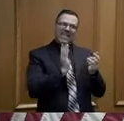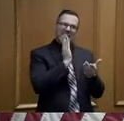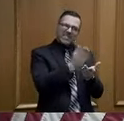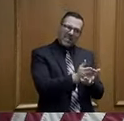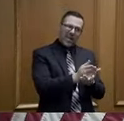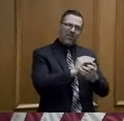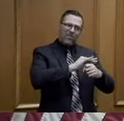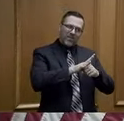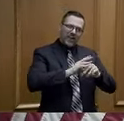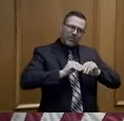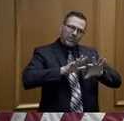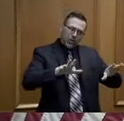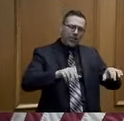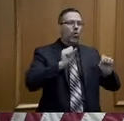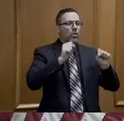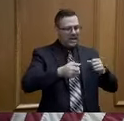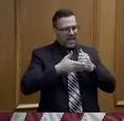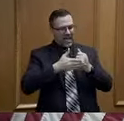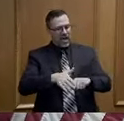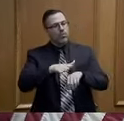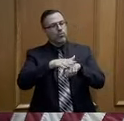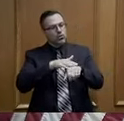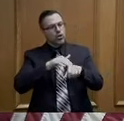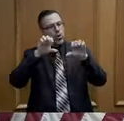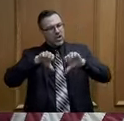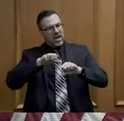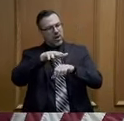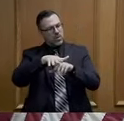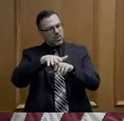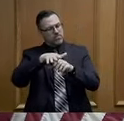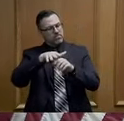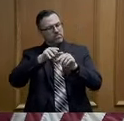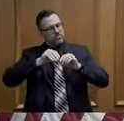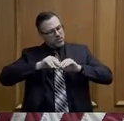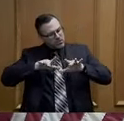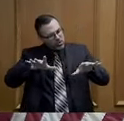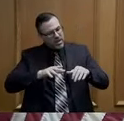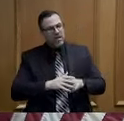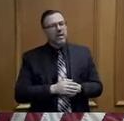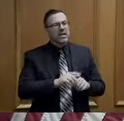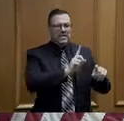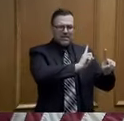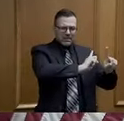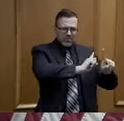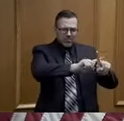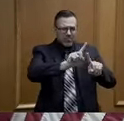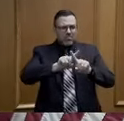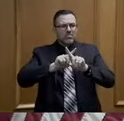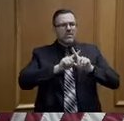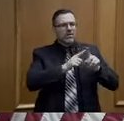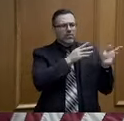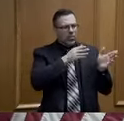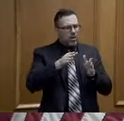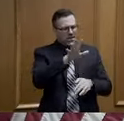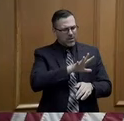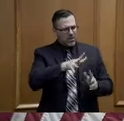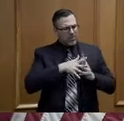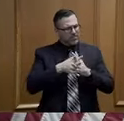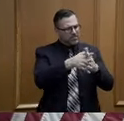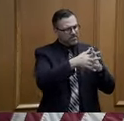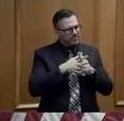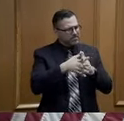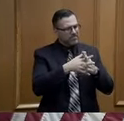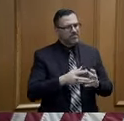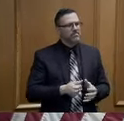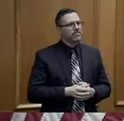so, yes, I've talked to many, and there are different strategies going on across the country. I do think